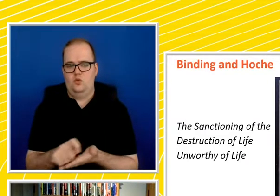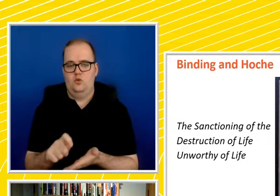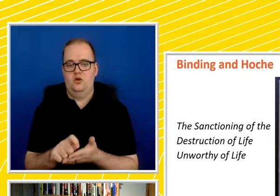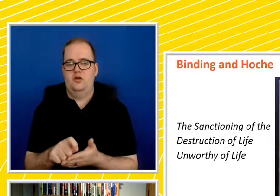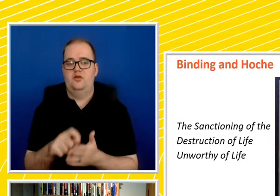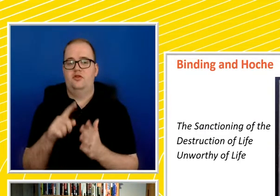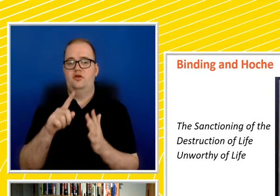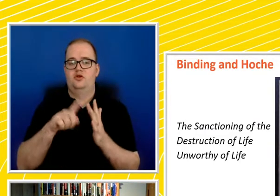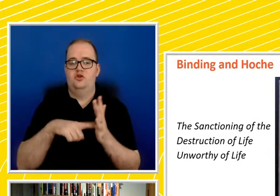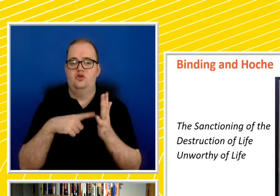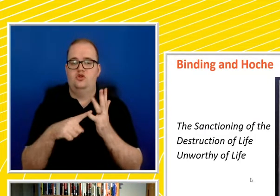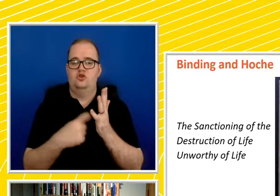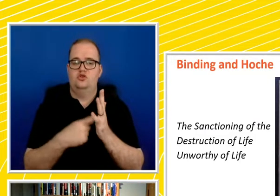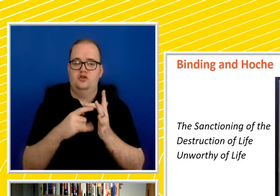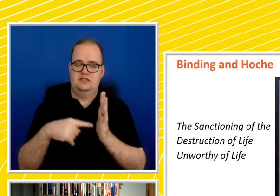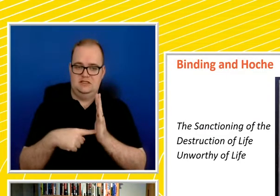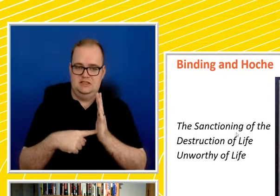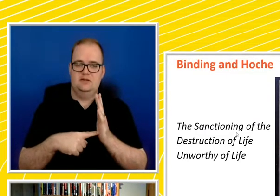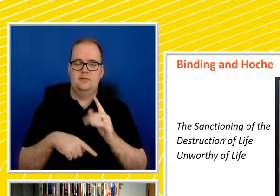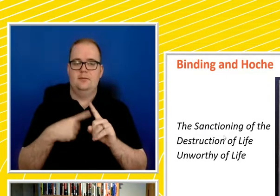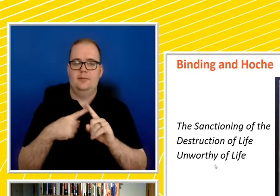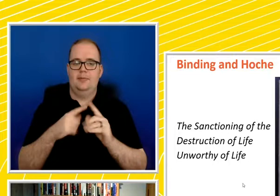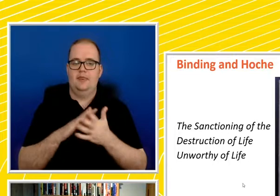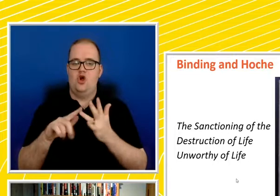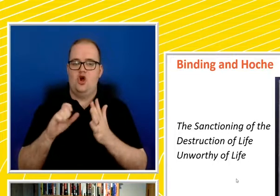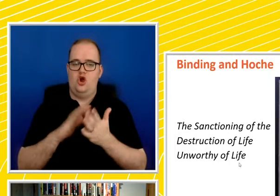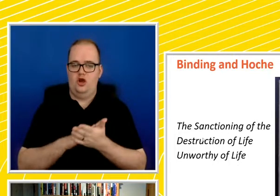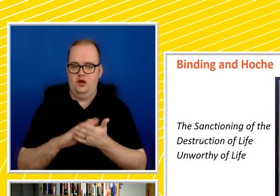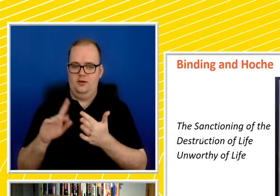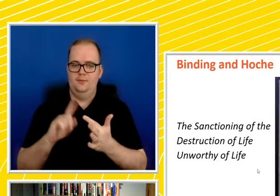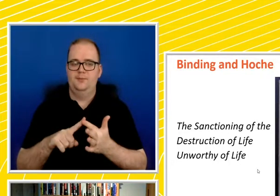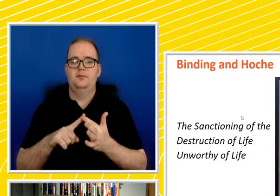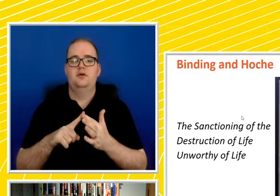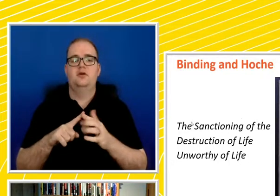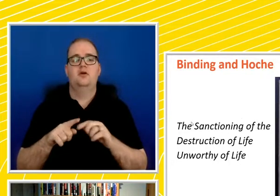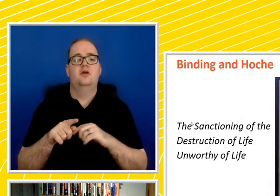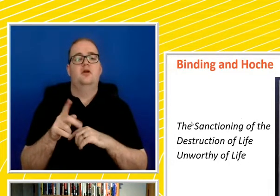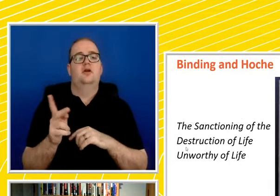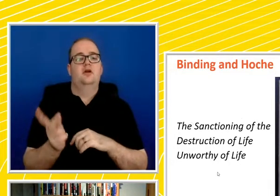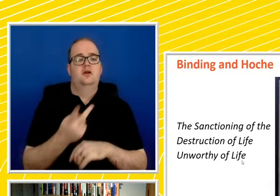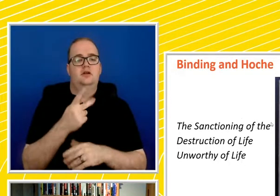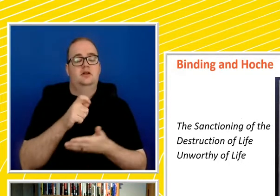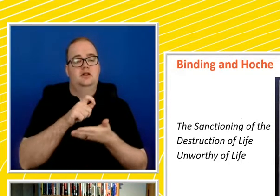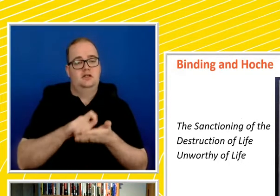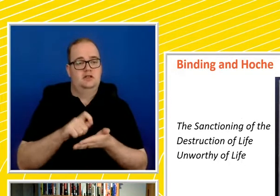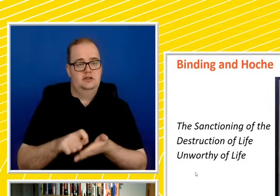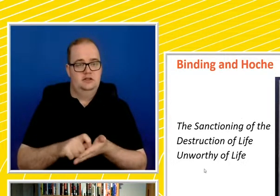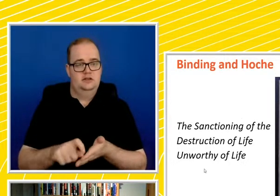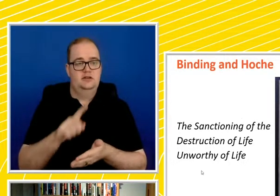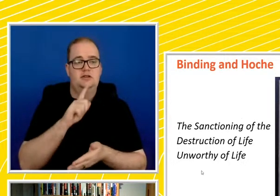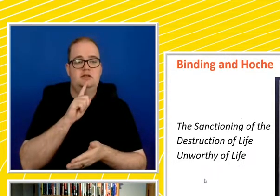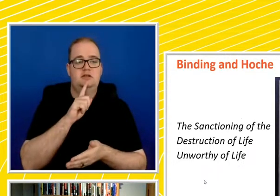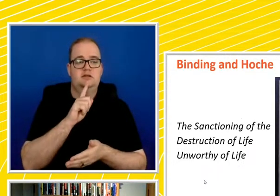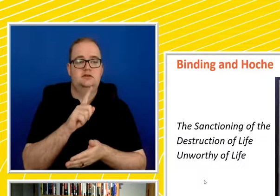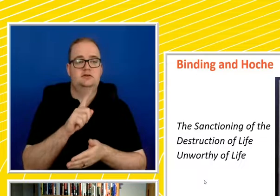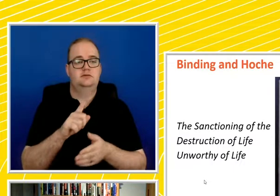and a psychiatrist, write this most devastating tome. The sanctioning, the title is